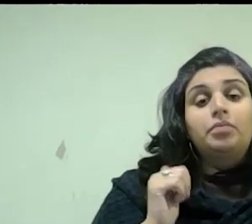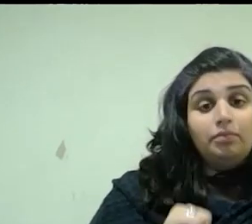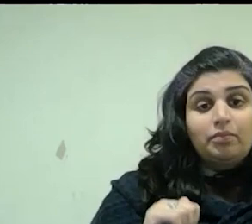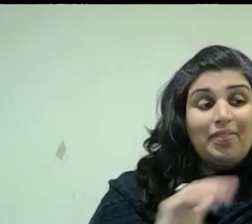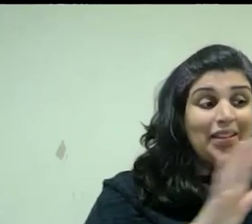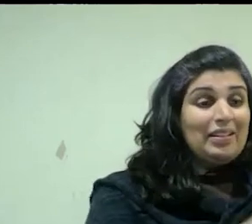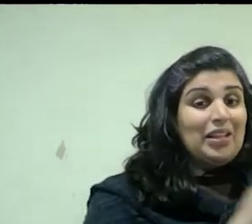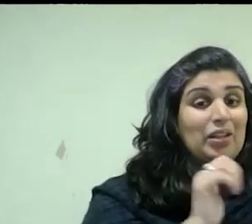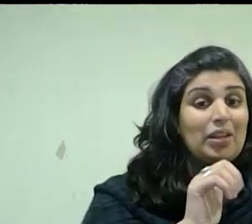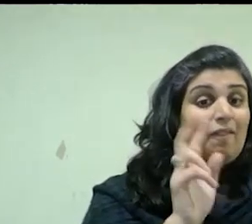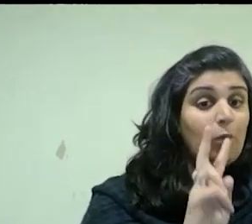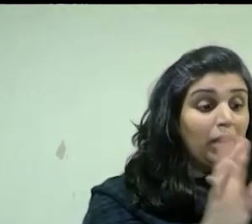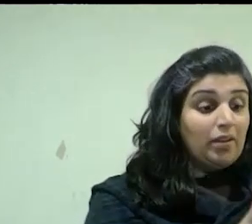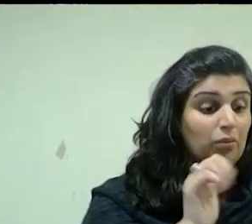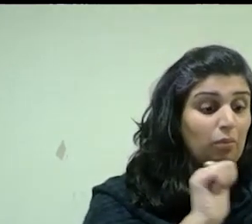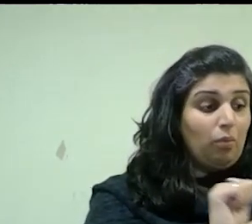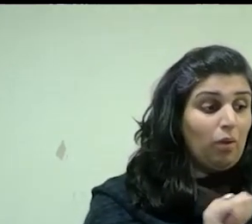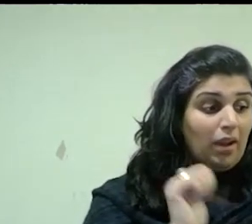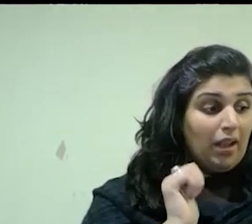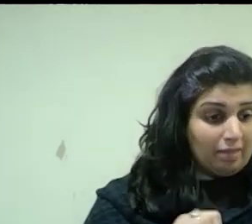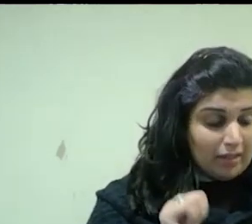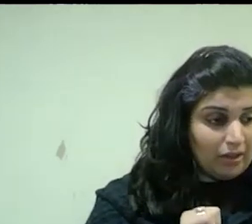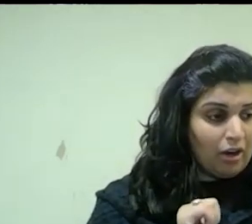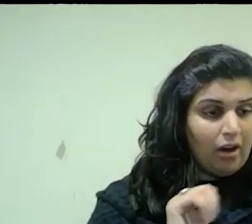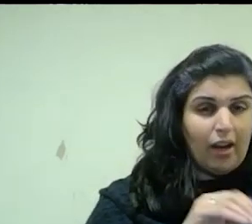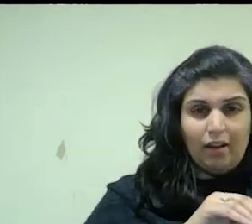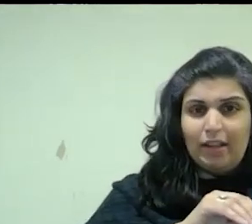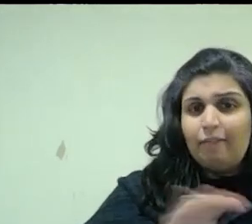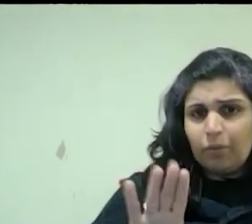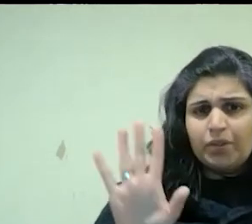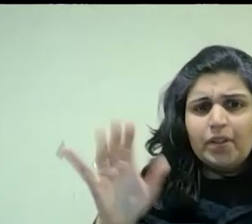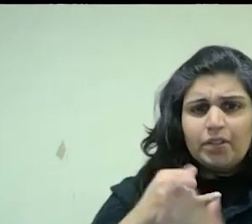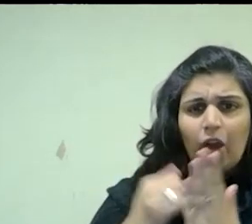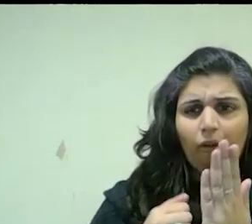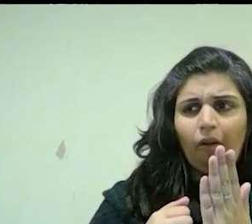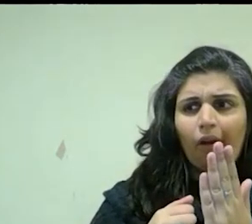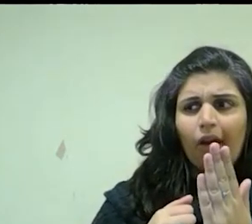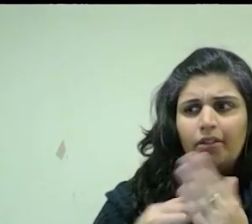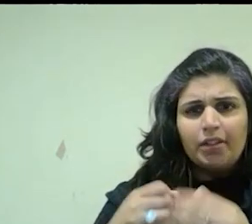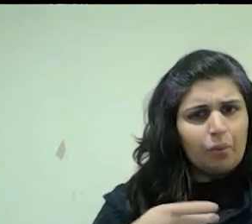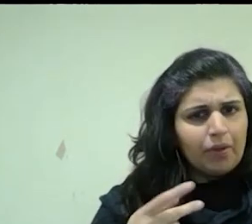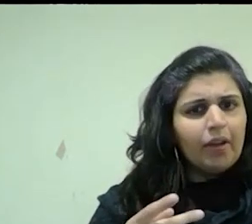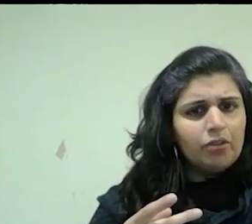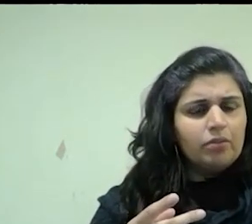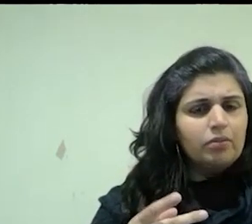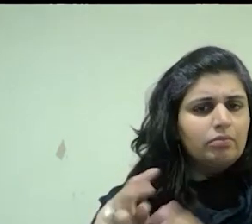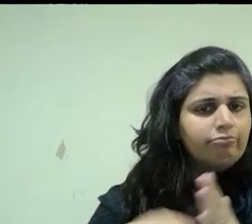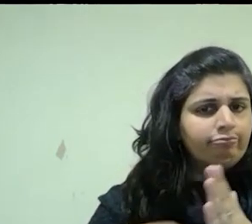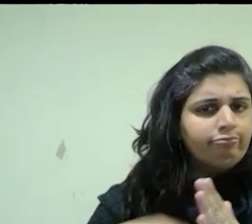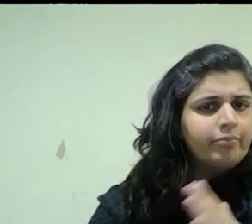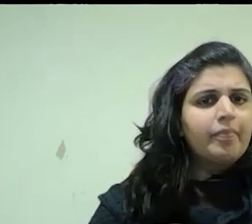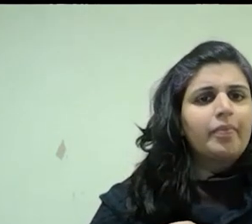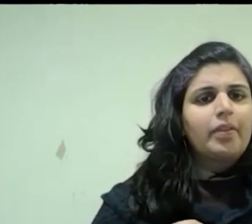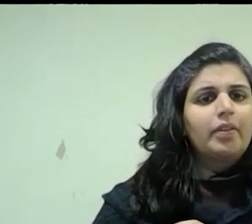in theater informed his art, his artistic output, I think, and I think really Guy